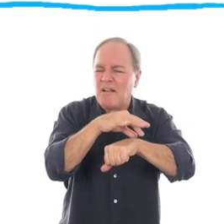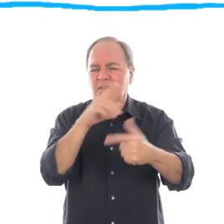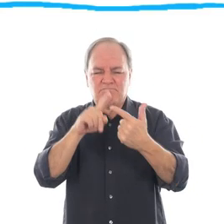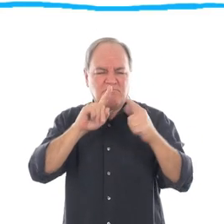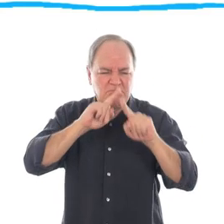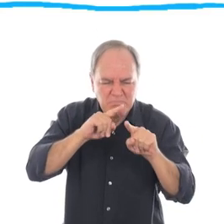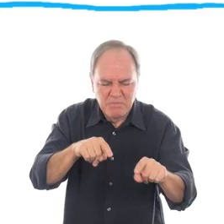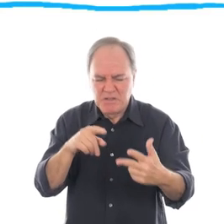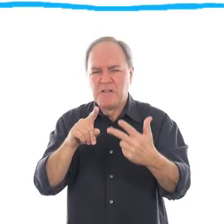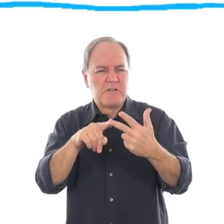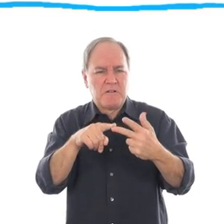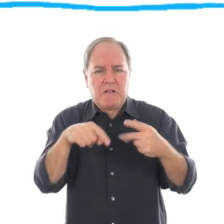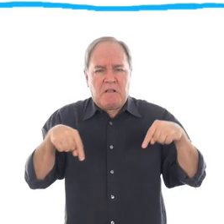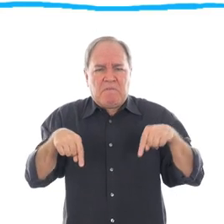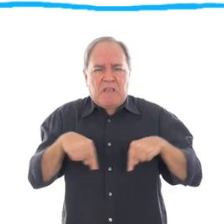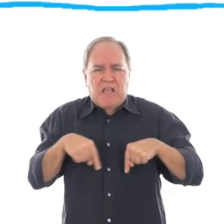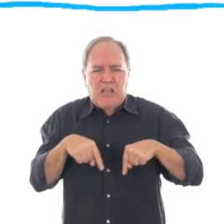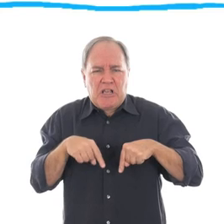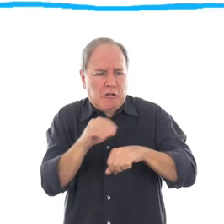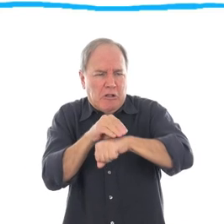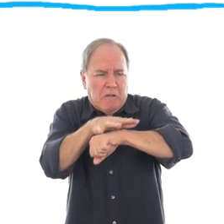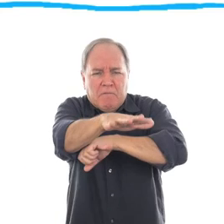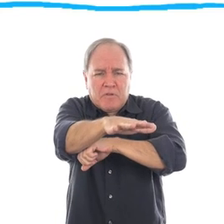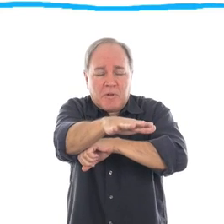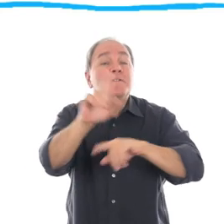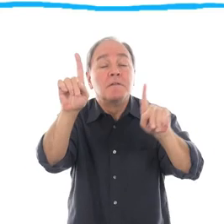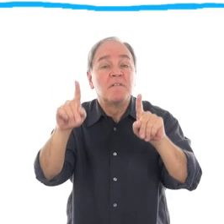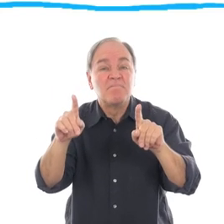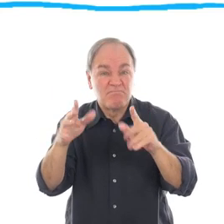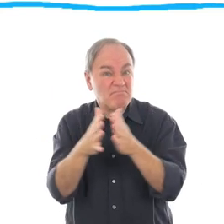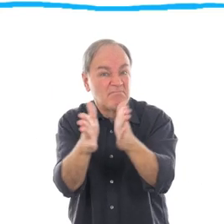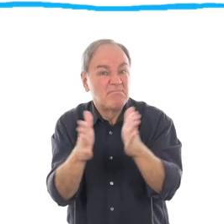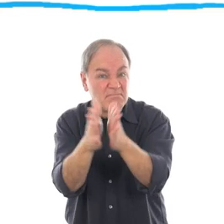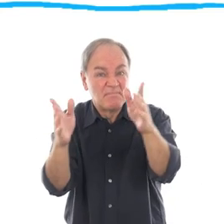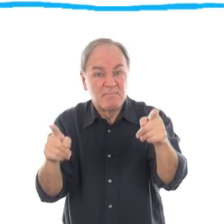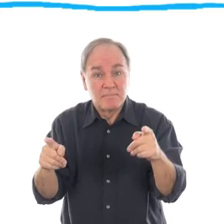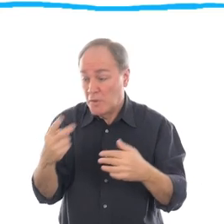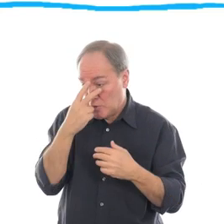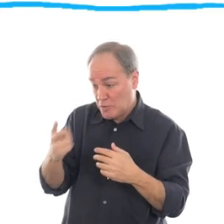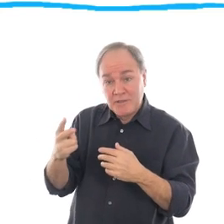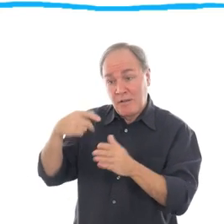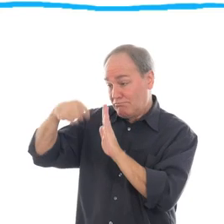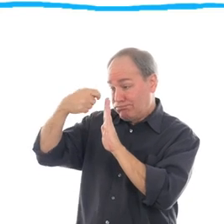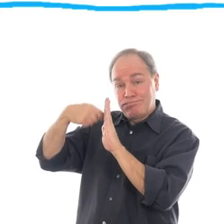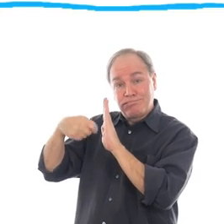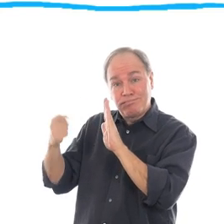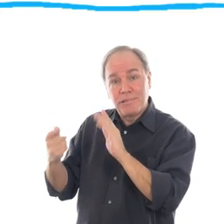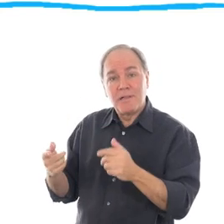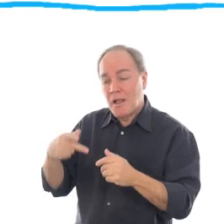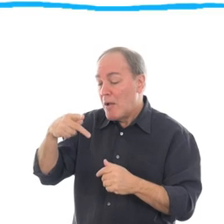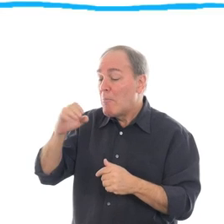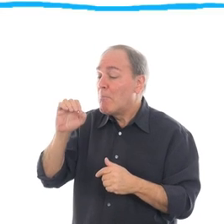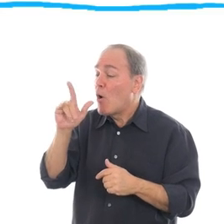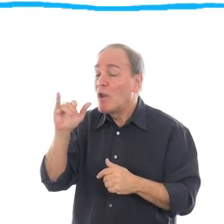fear. So, for example, you had a child who was crawling on all fours on the ground who